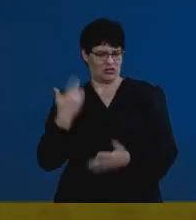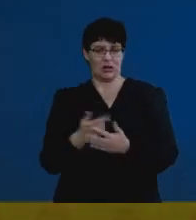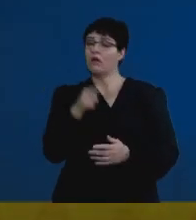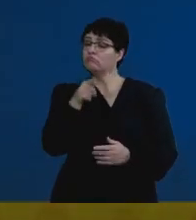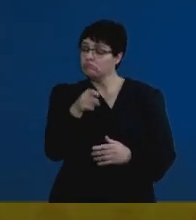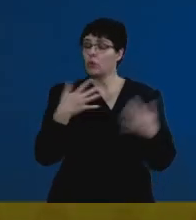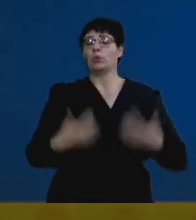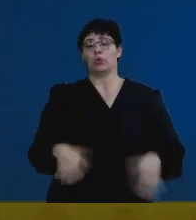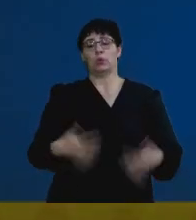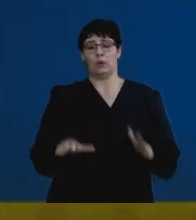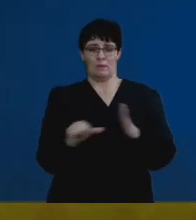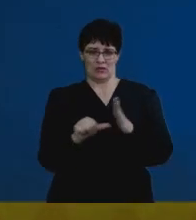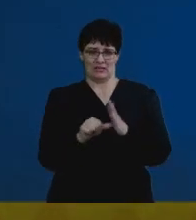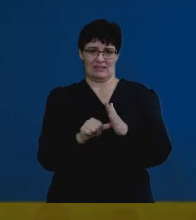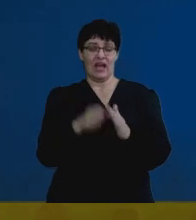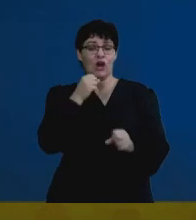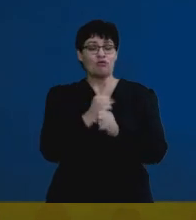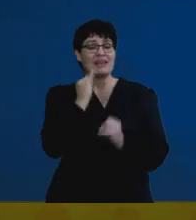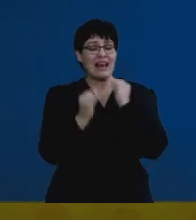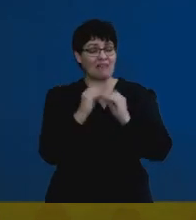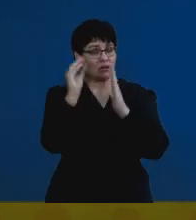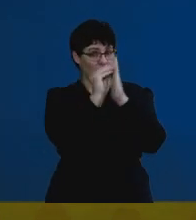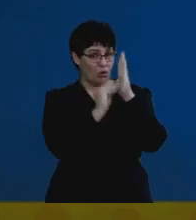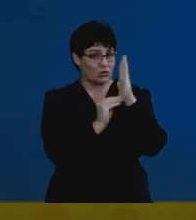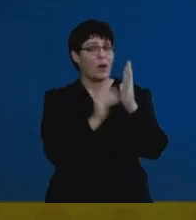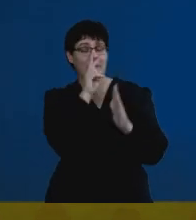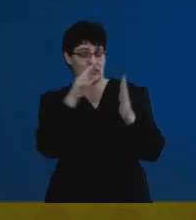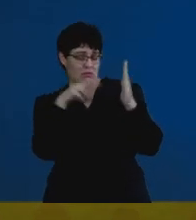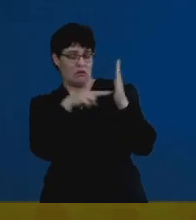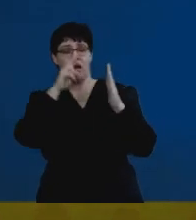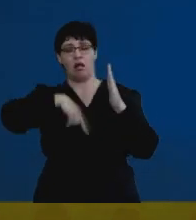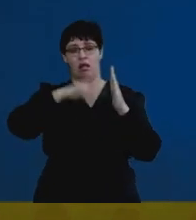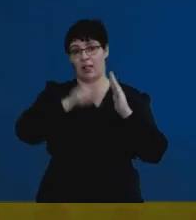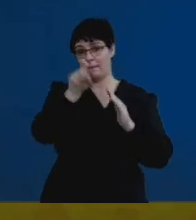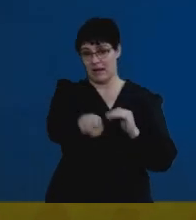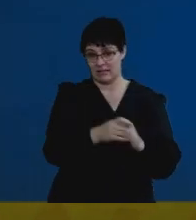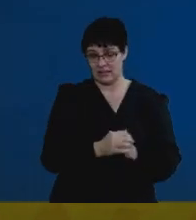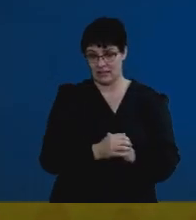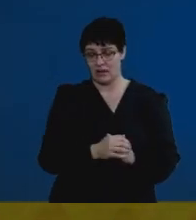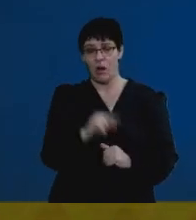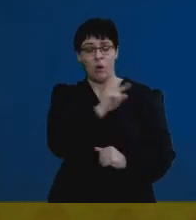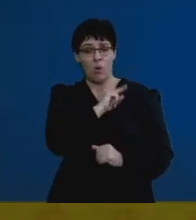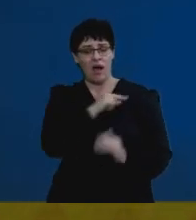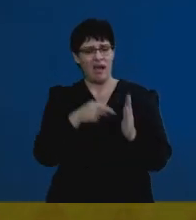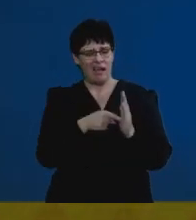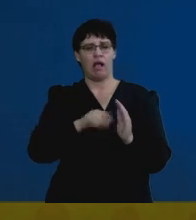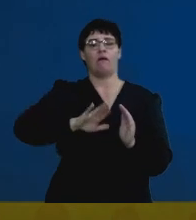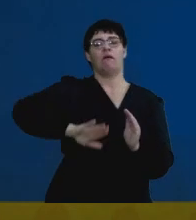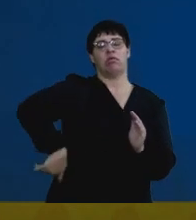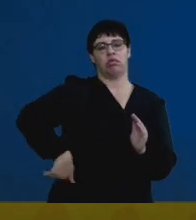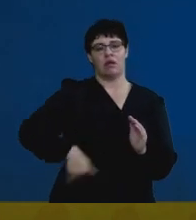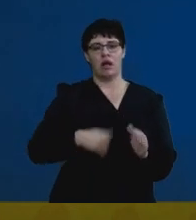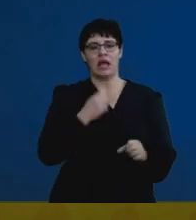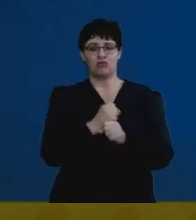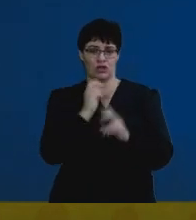that you go back to grade 11 notes and you reflect on those. Because often we have this section that's left out in your